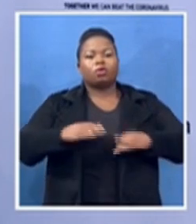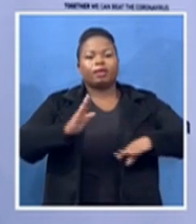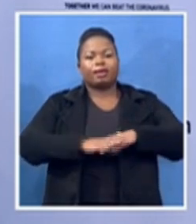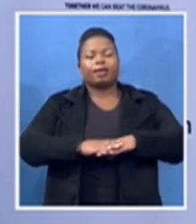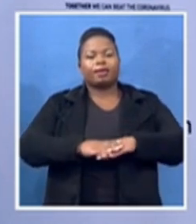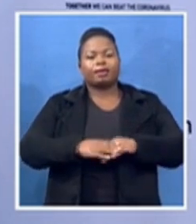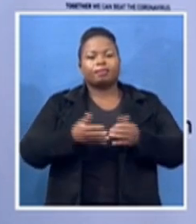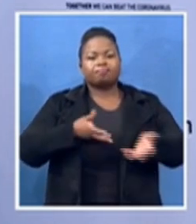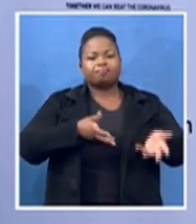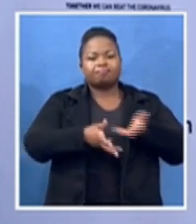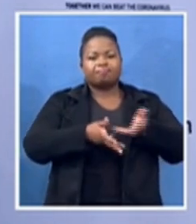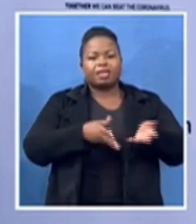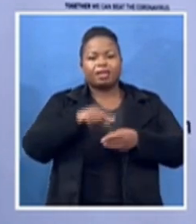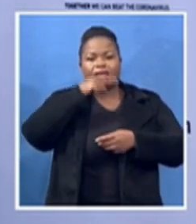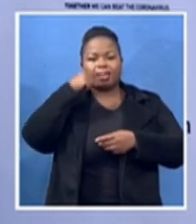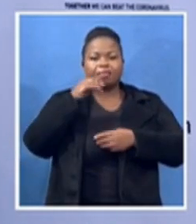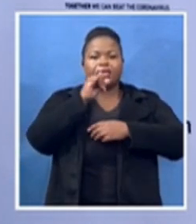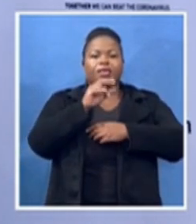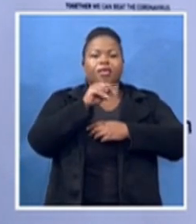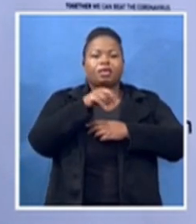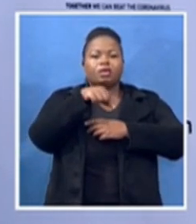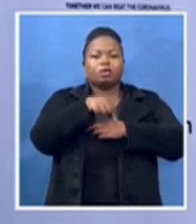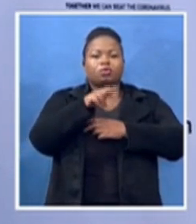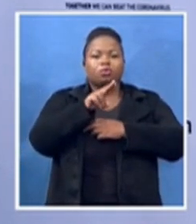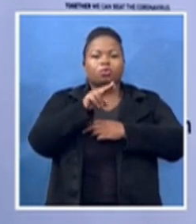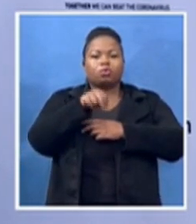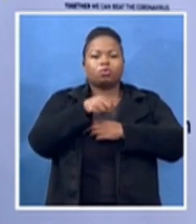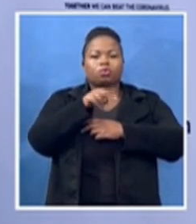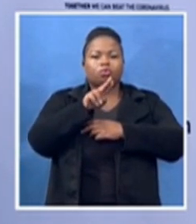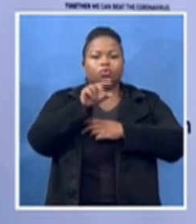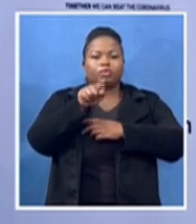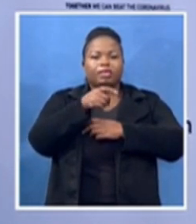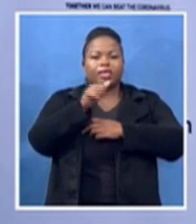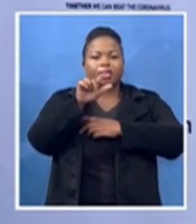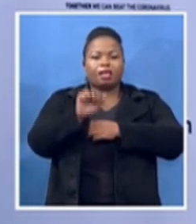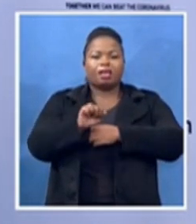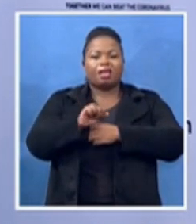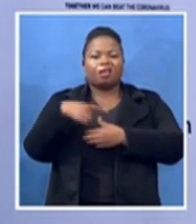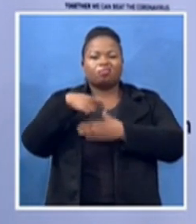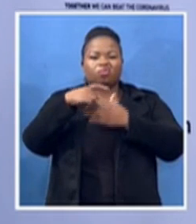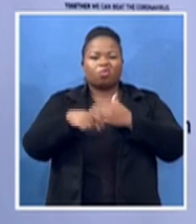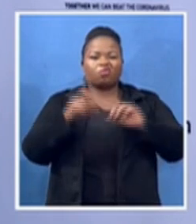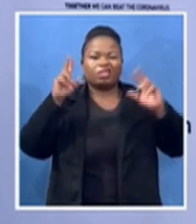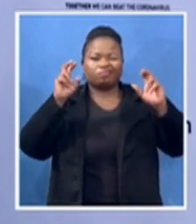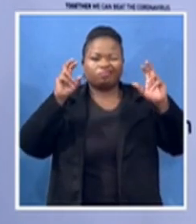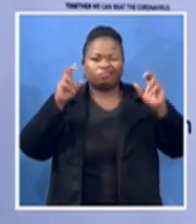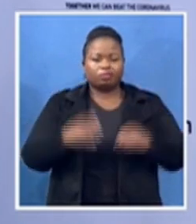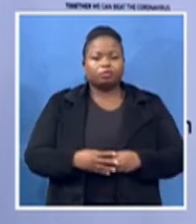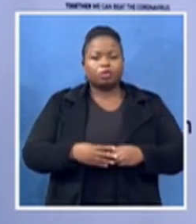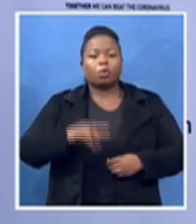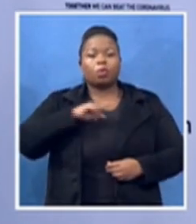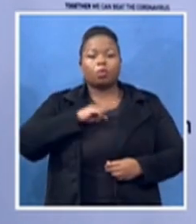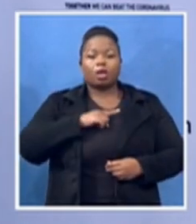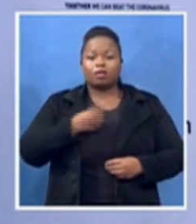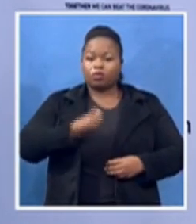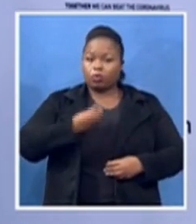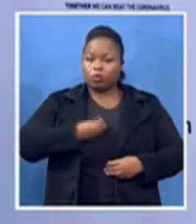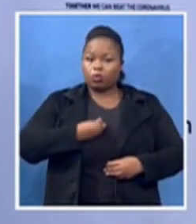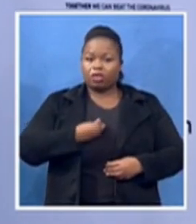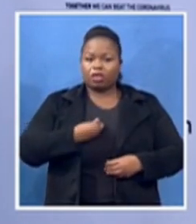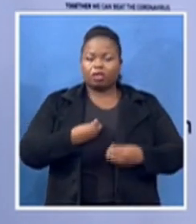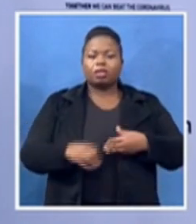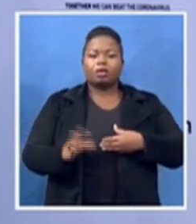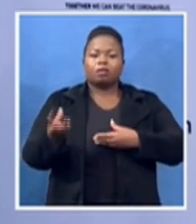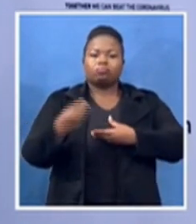this will encourage voices of youth to engage our platforms uh charlotte